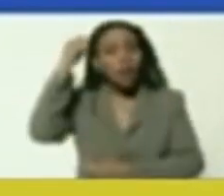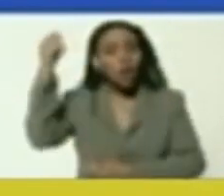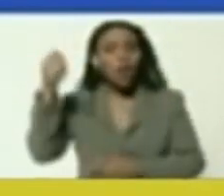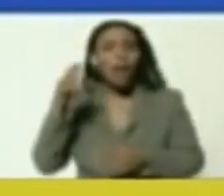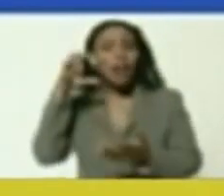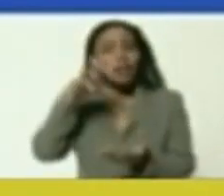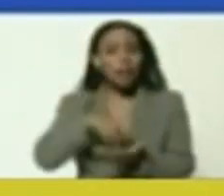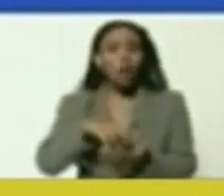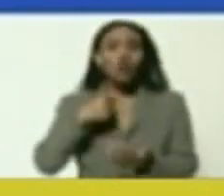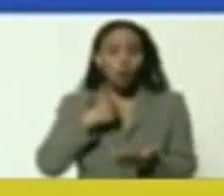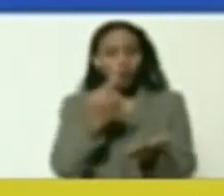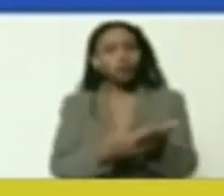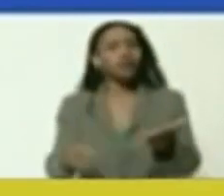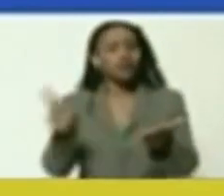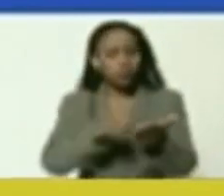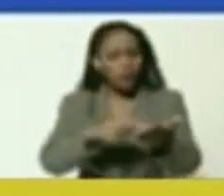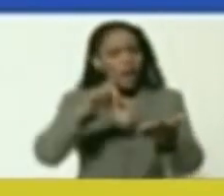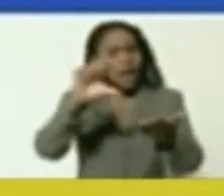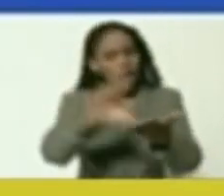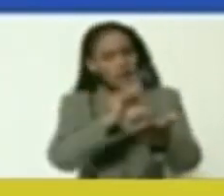and he gave me some books.